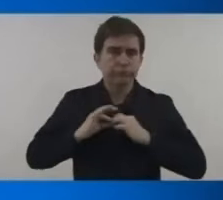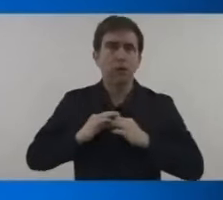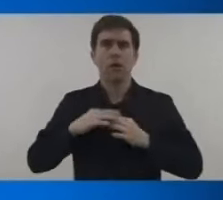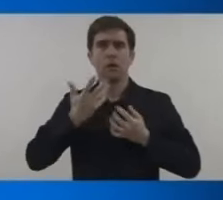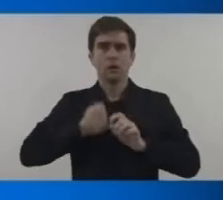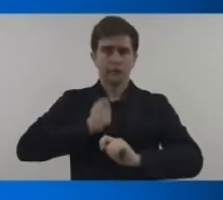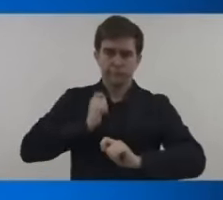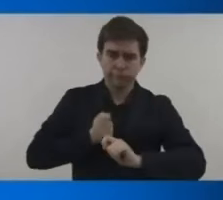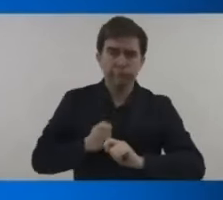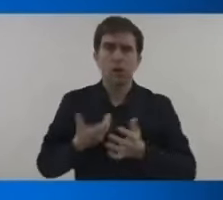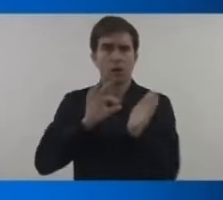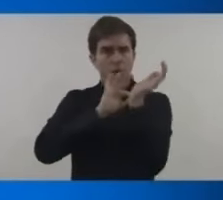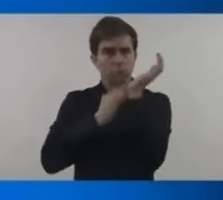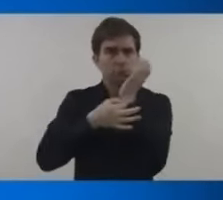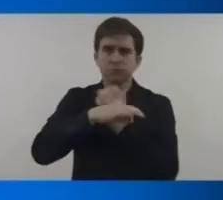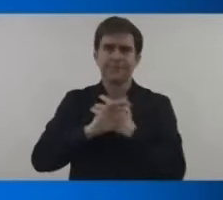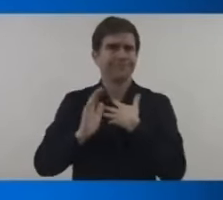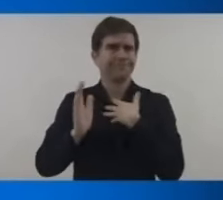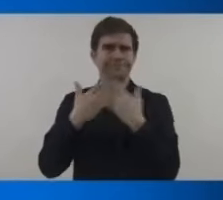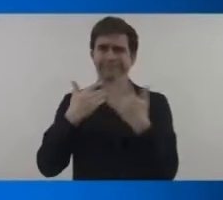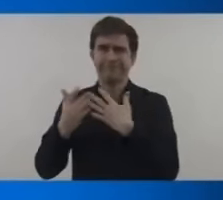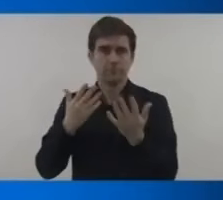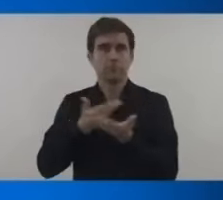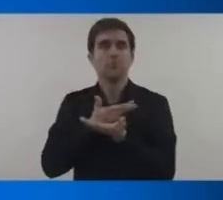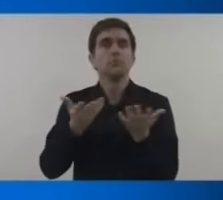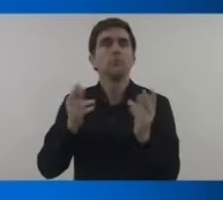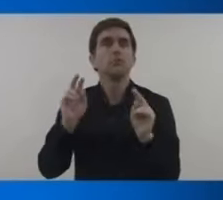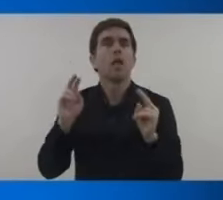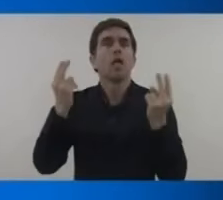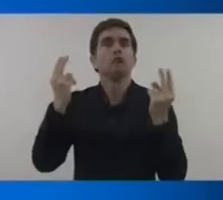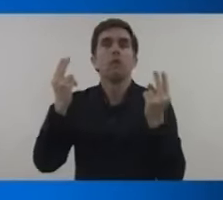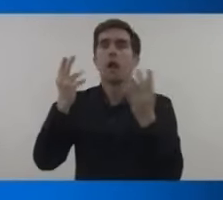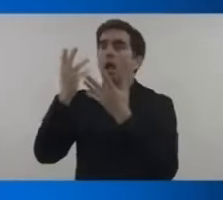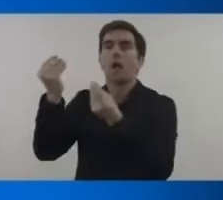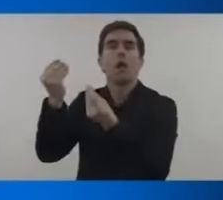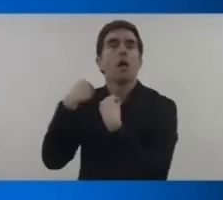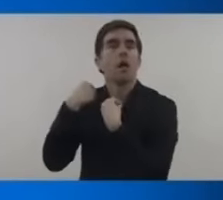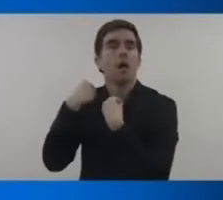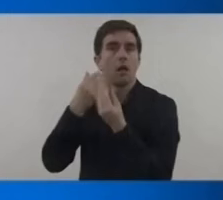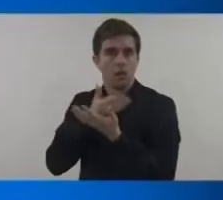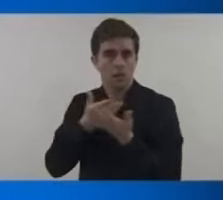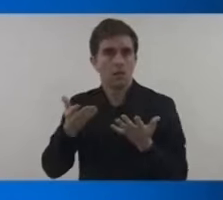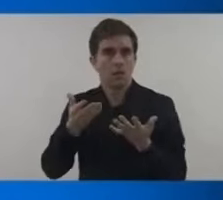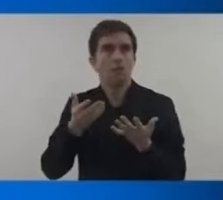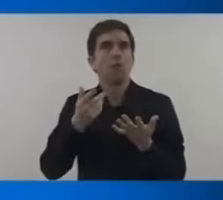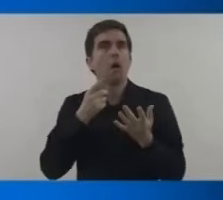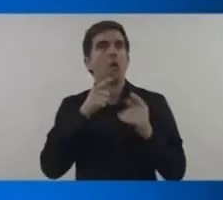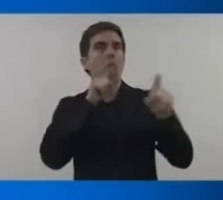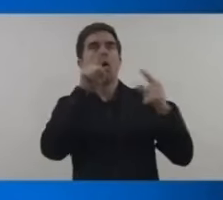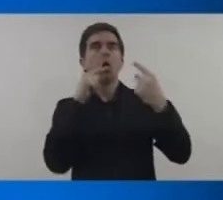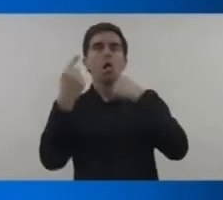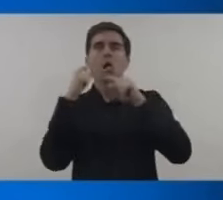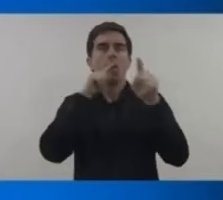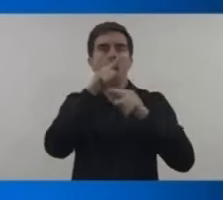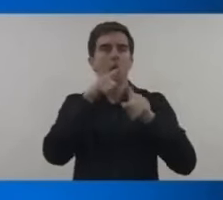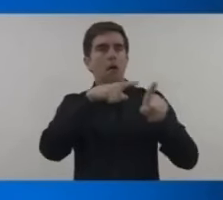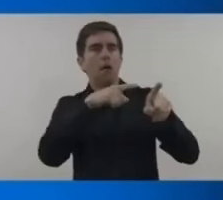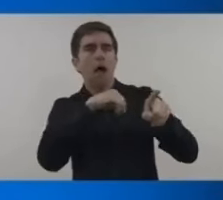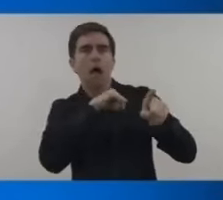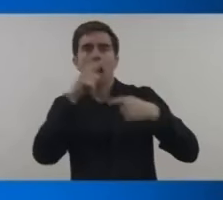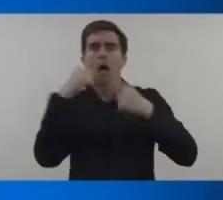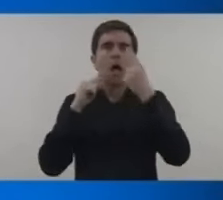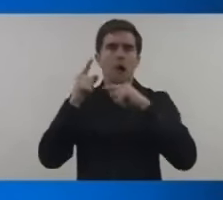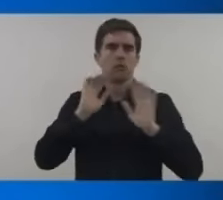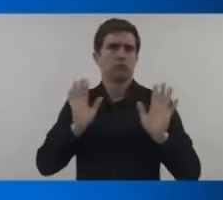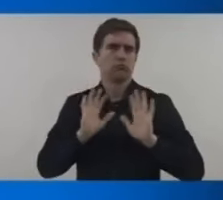should not be blamed for bringing these resources to the market because the market needs them the people need them